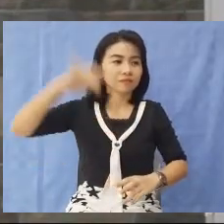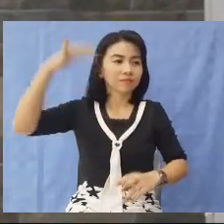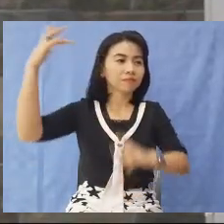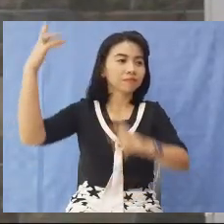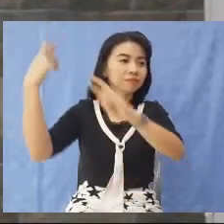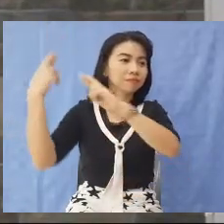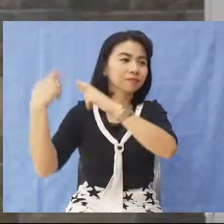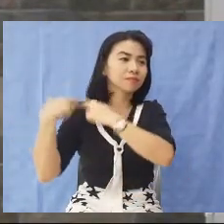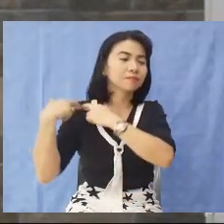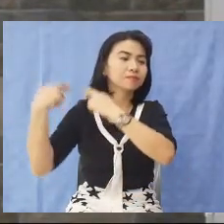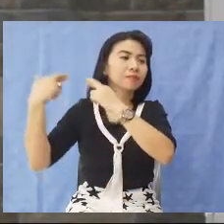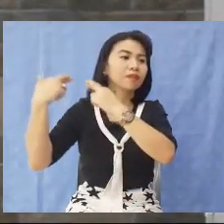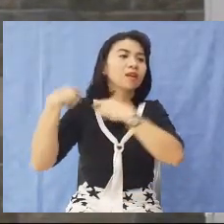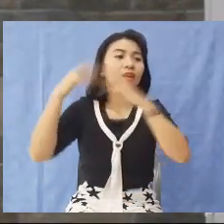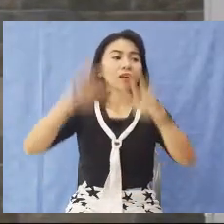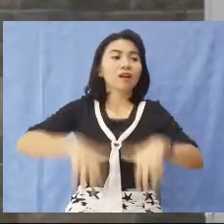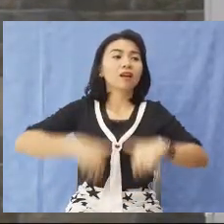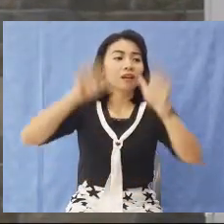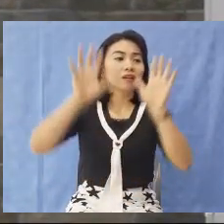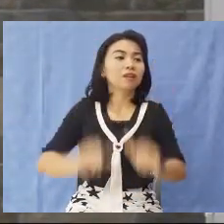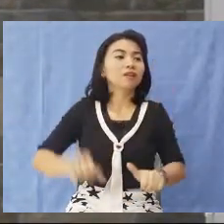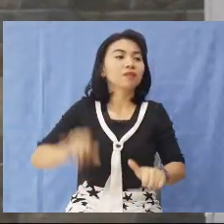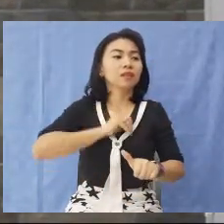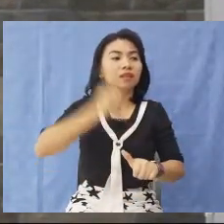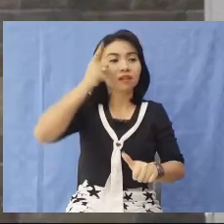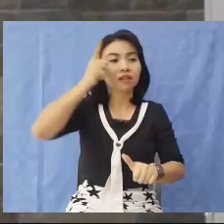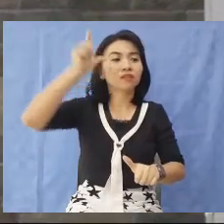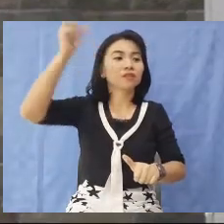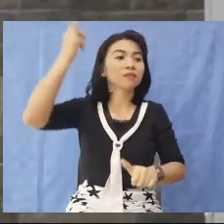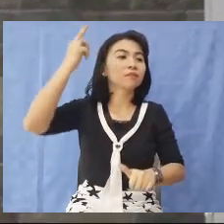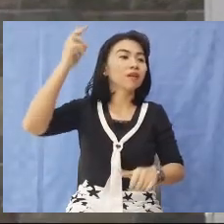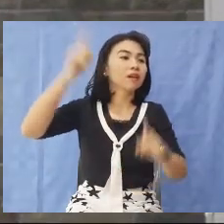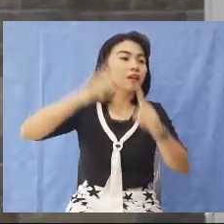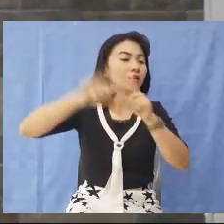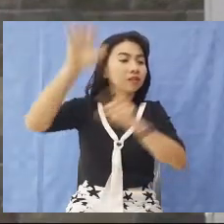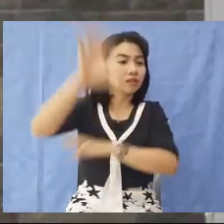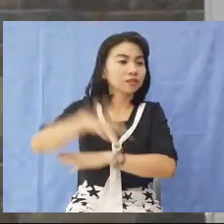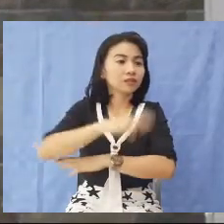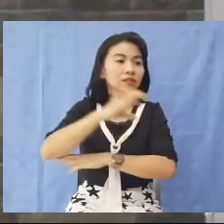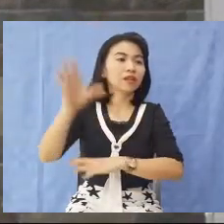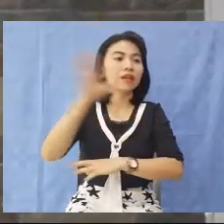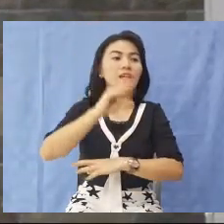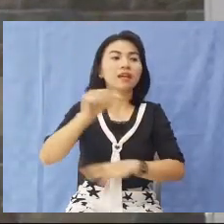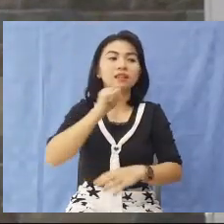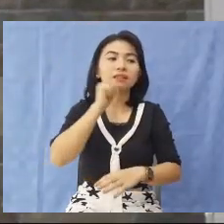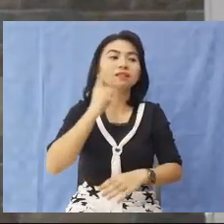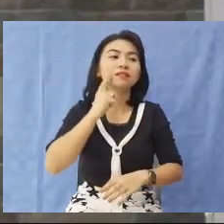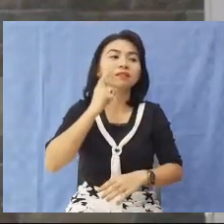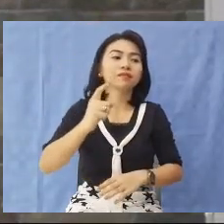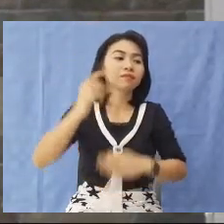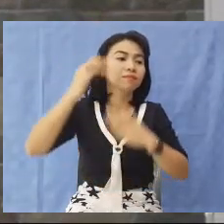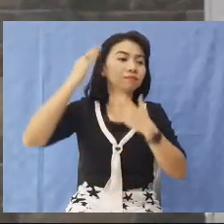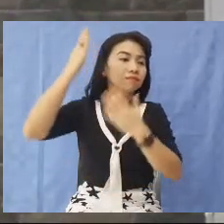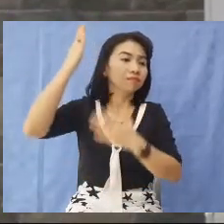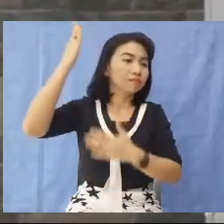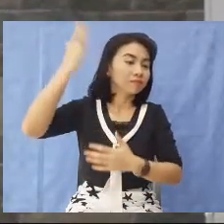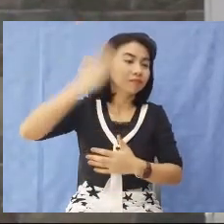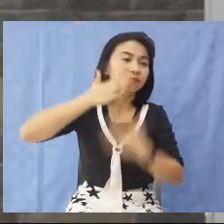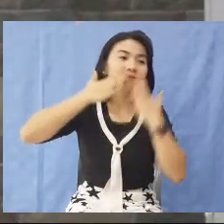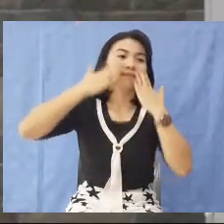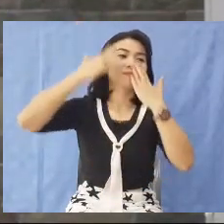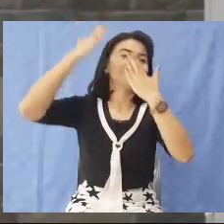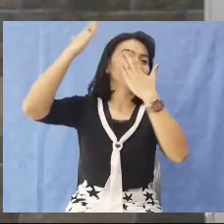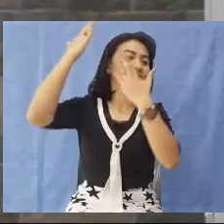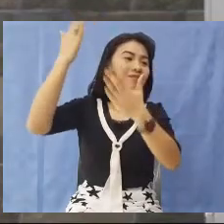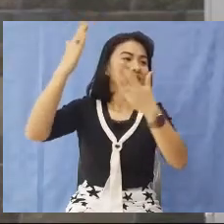responsible? How could I look upon the cross and not say thanks?